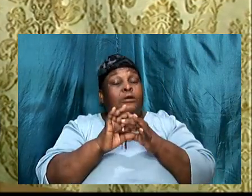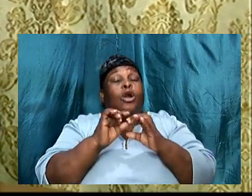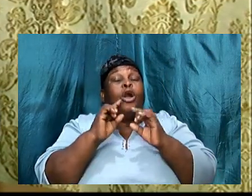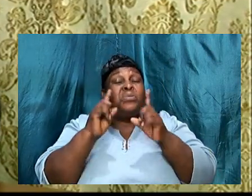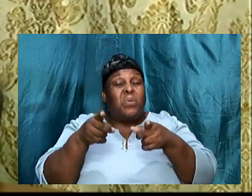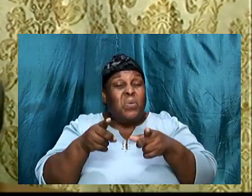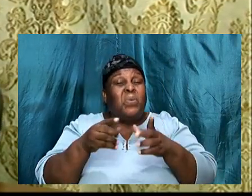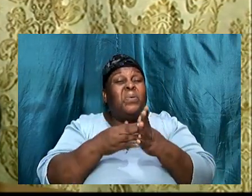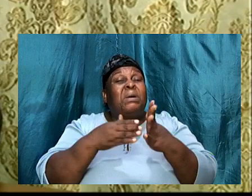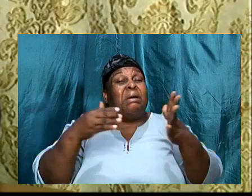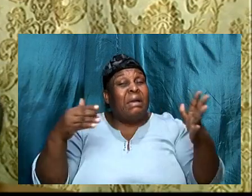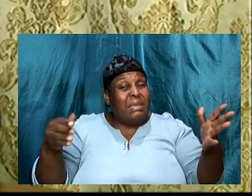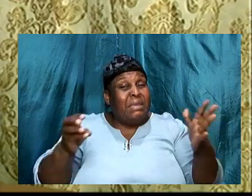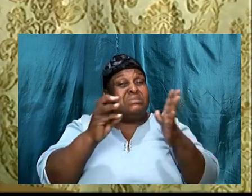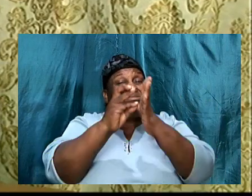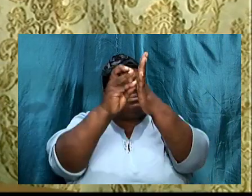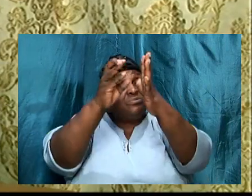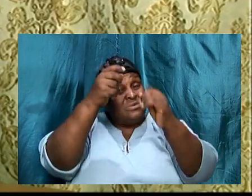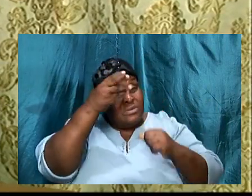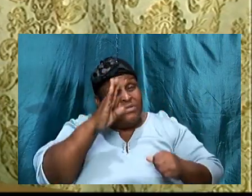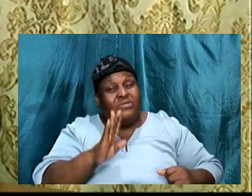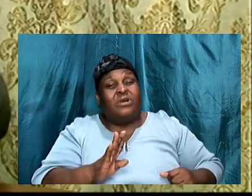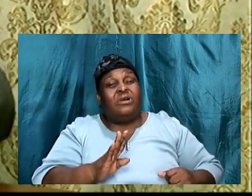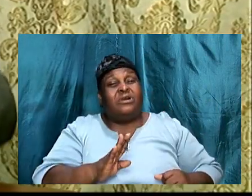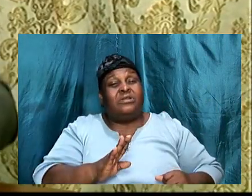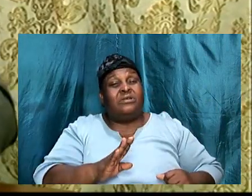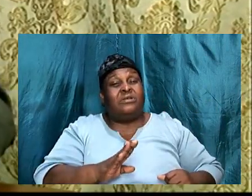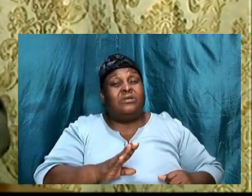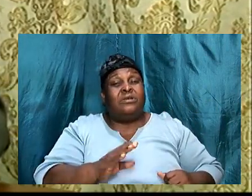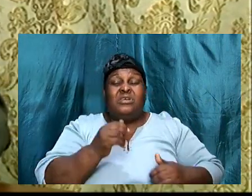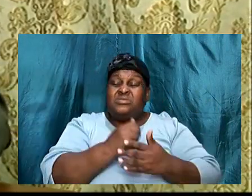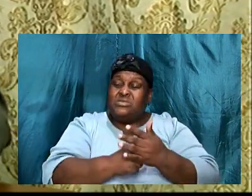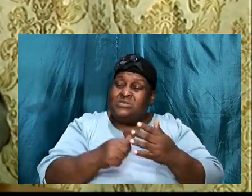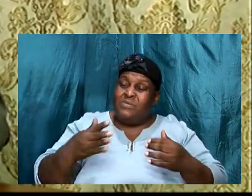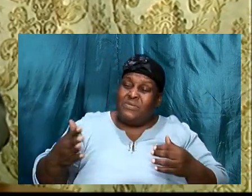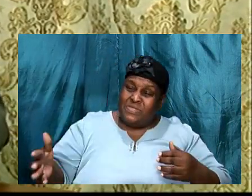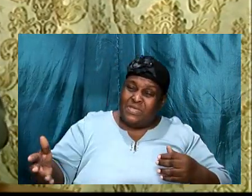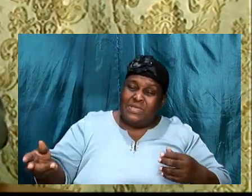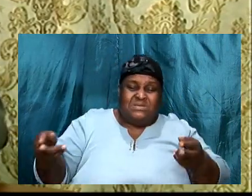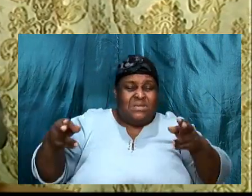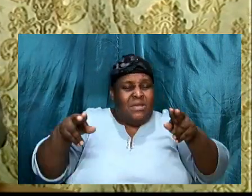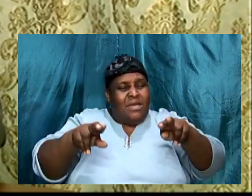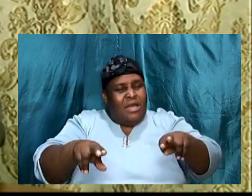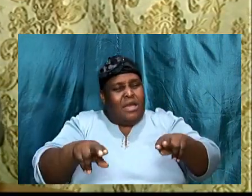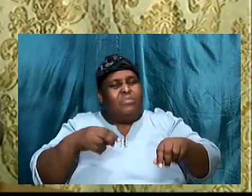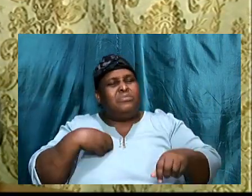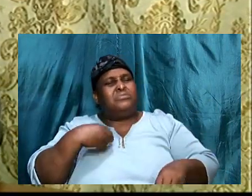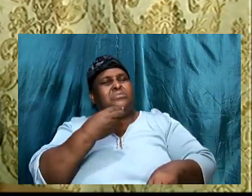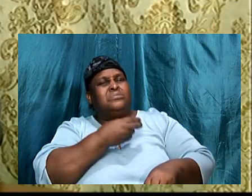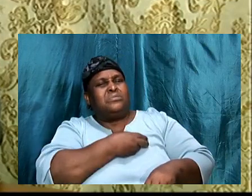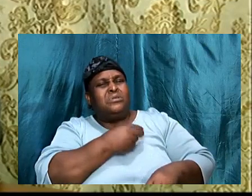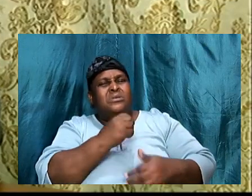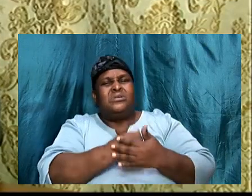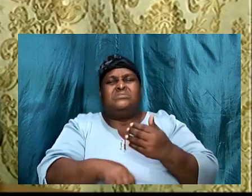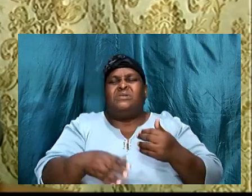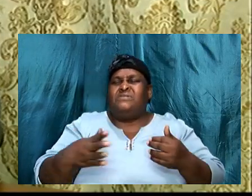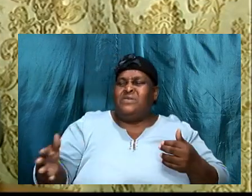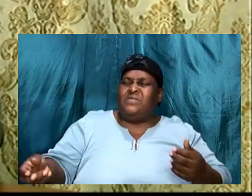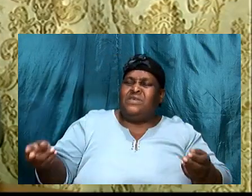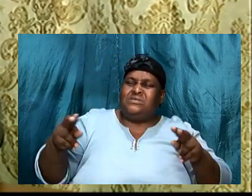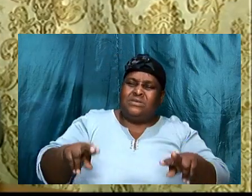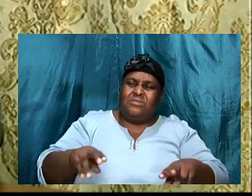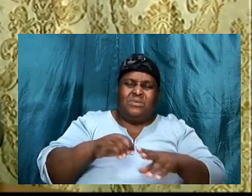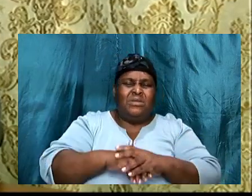oh glory to God, the will of God, and some of the things, that are happening to us, some of the things, that are happening, in